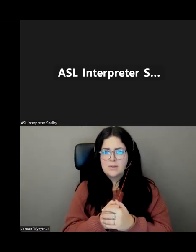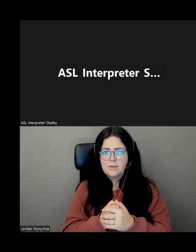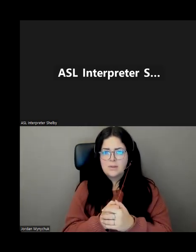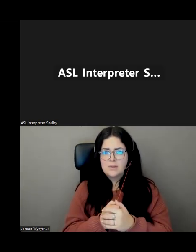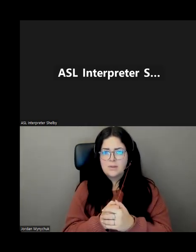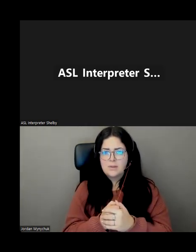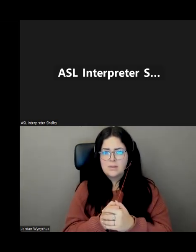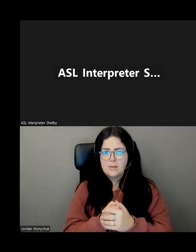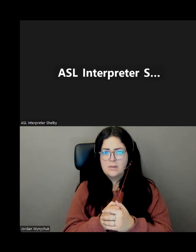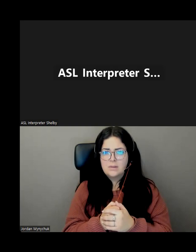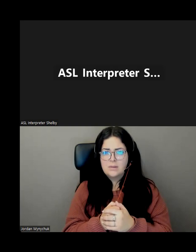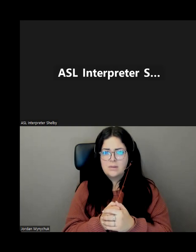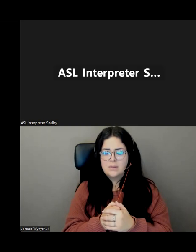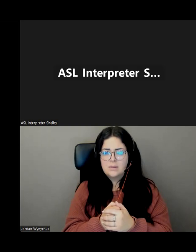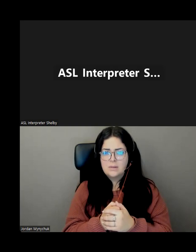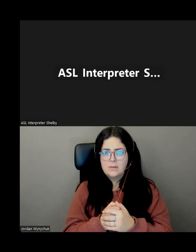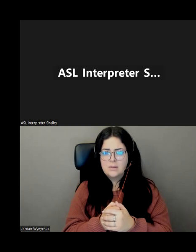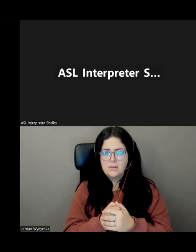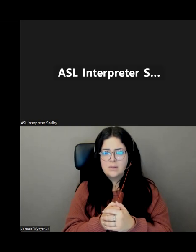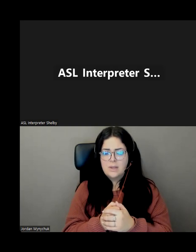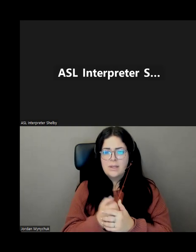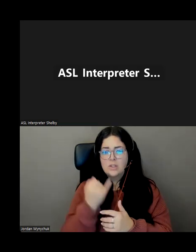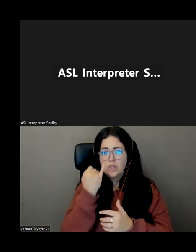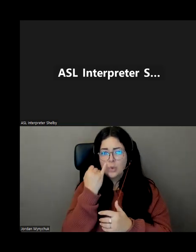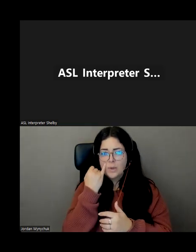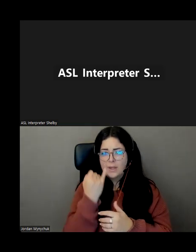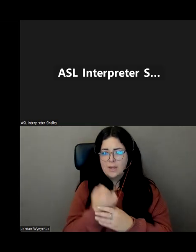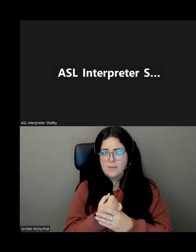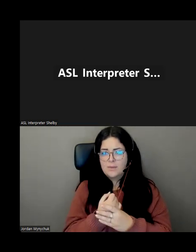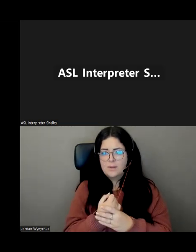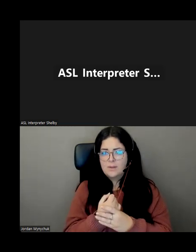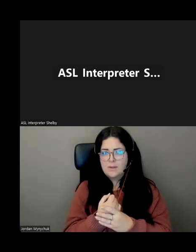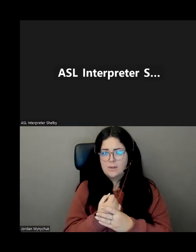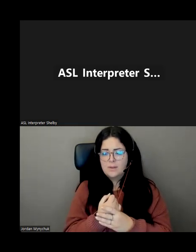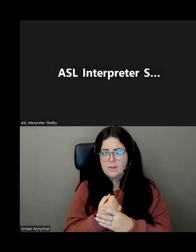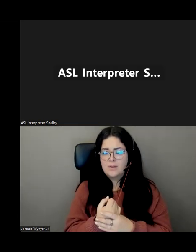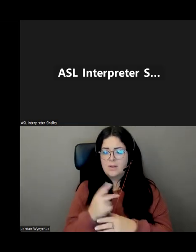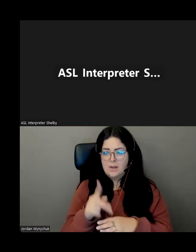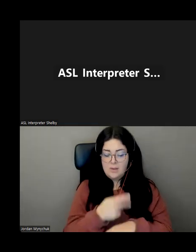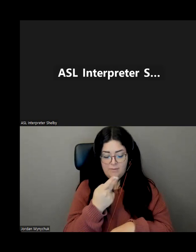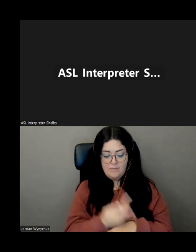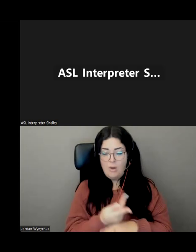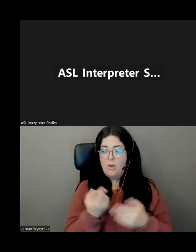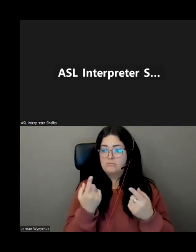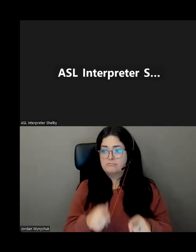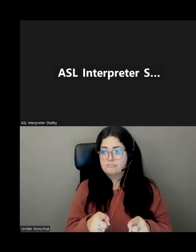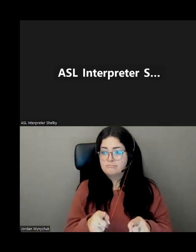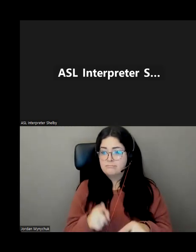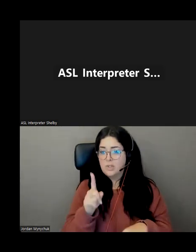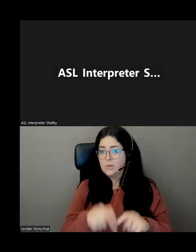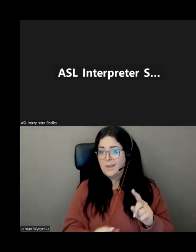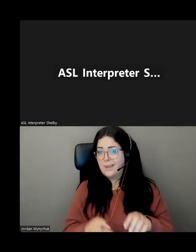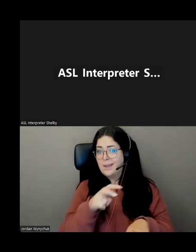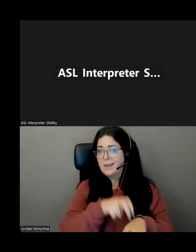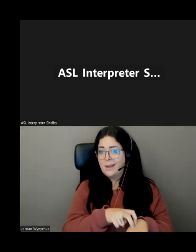but even if there was one individual say for example if you happen to have that fall and you couldn't get get up at least you would be able